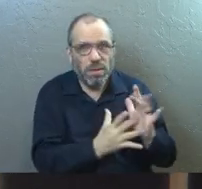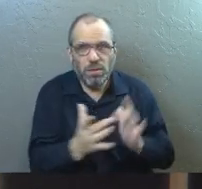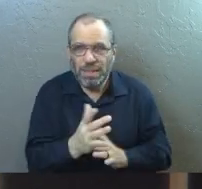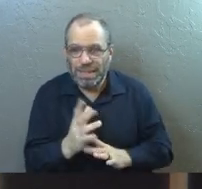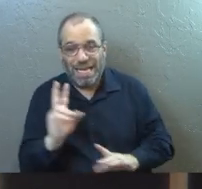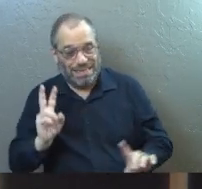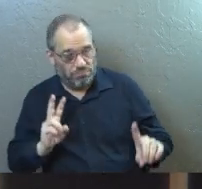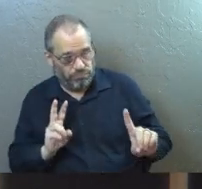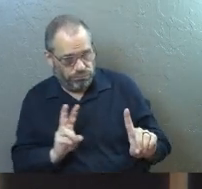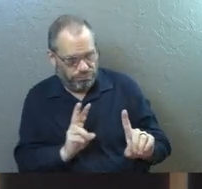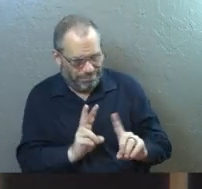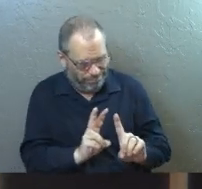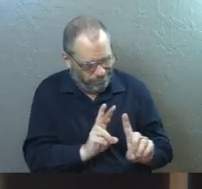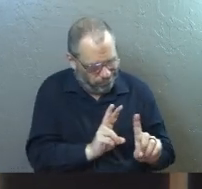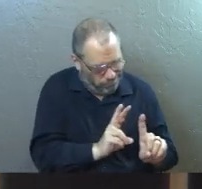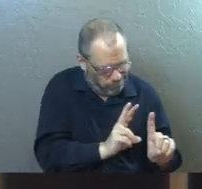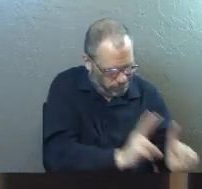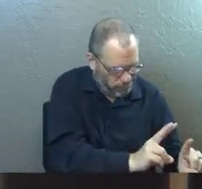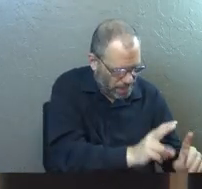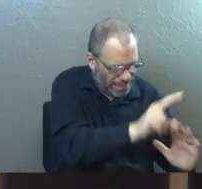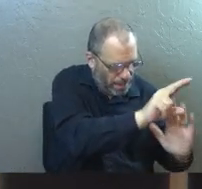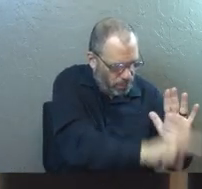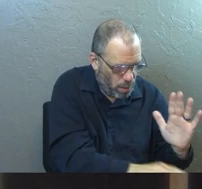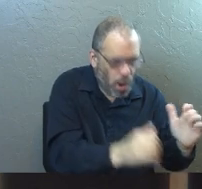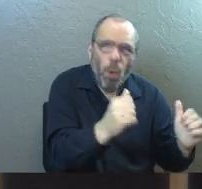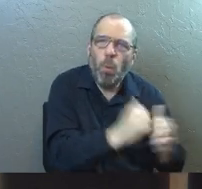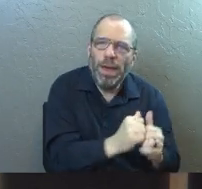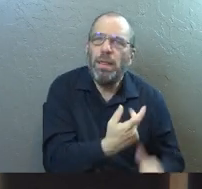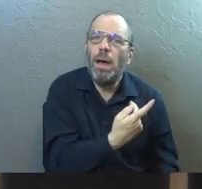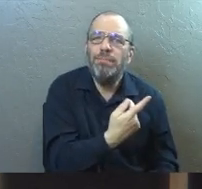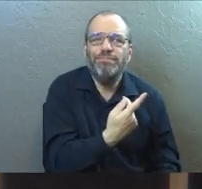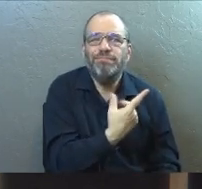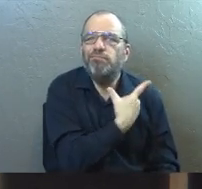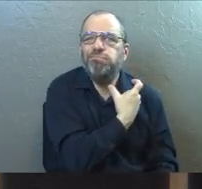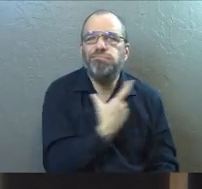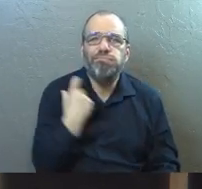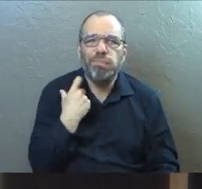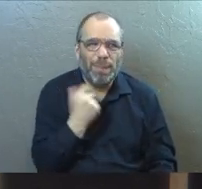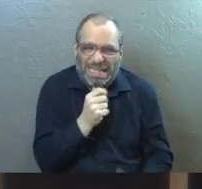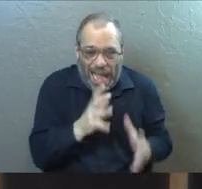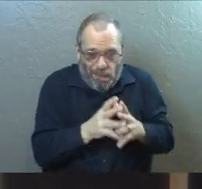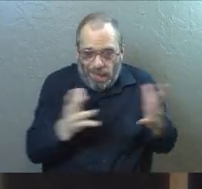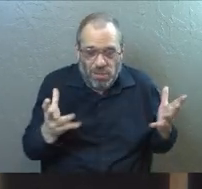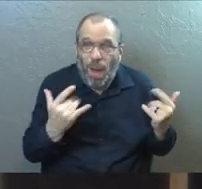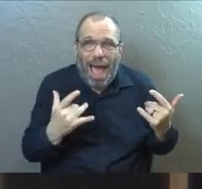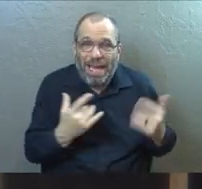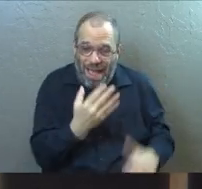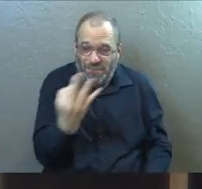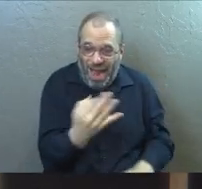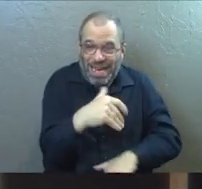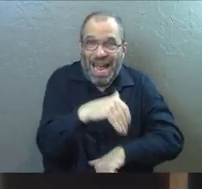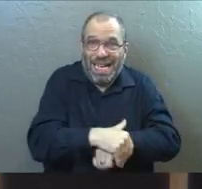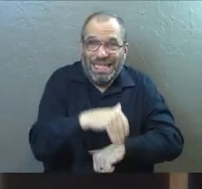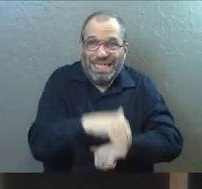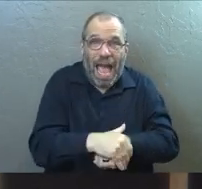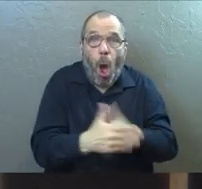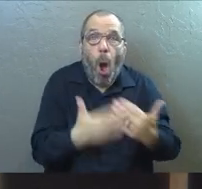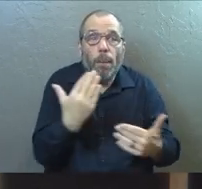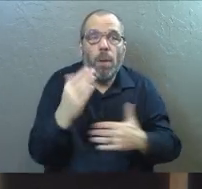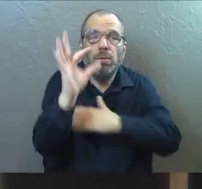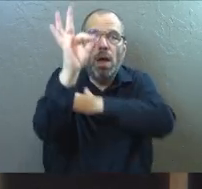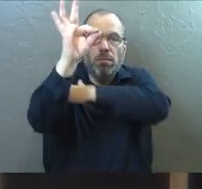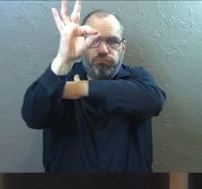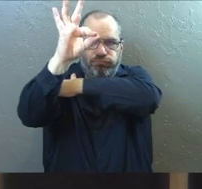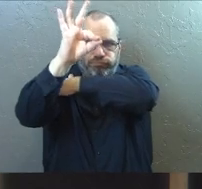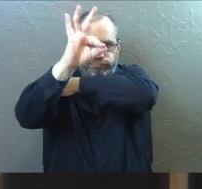they went and helped take his body to the tomb with perfume and spices. But they couldn't do much because it was Friday night. And it was almost